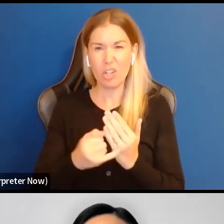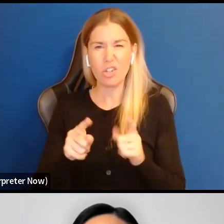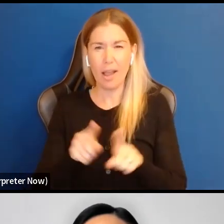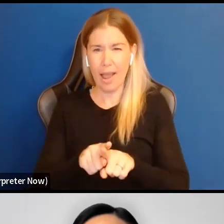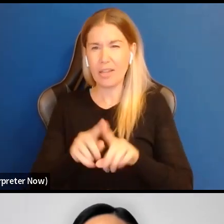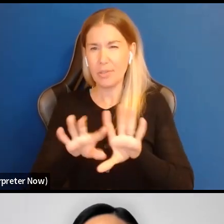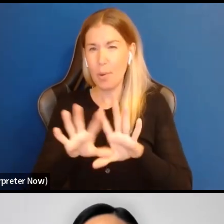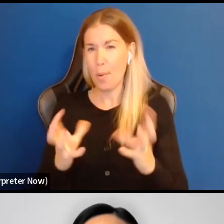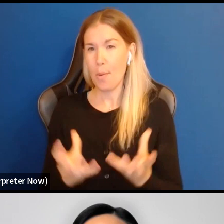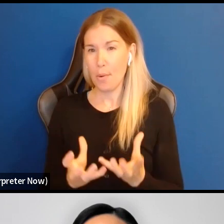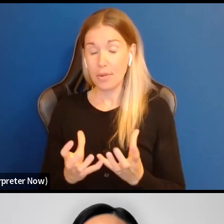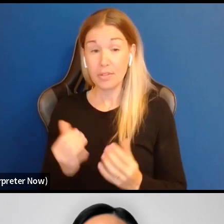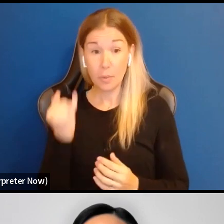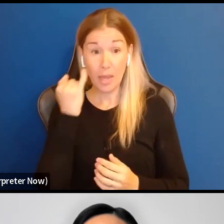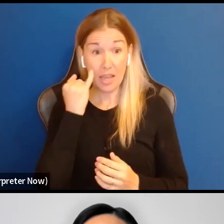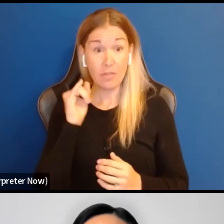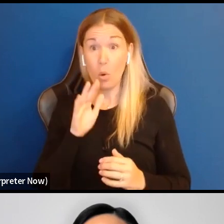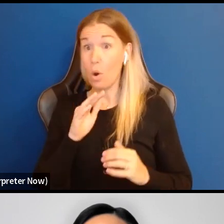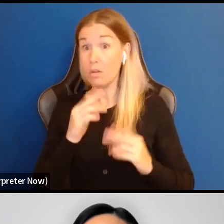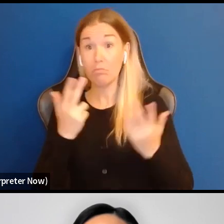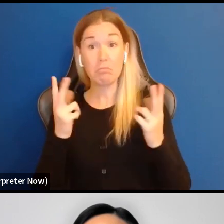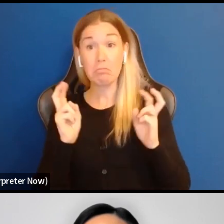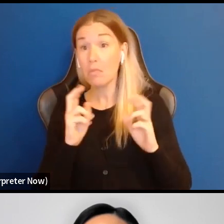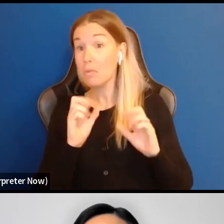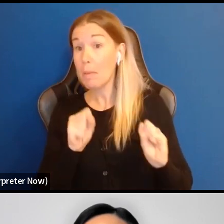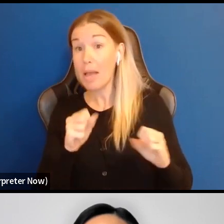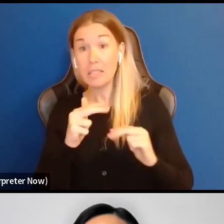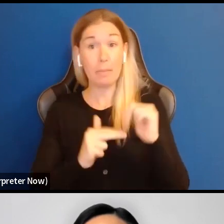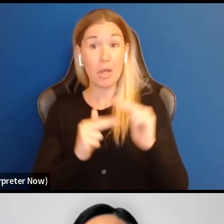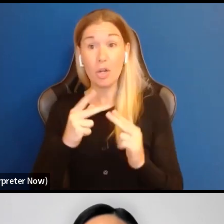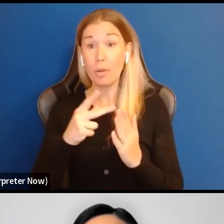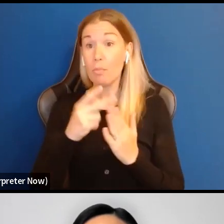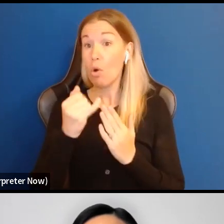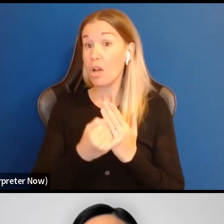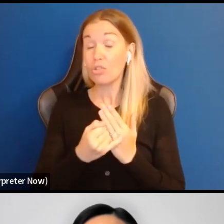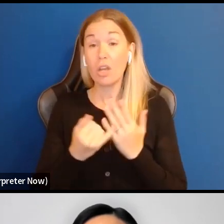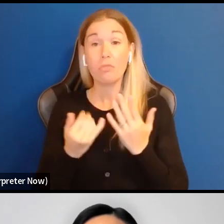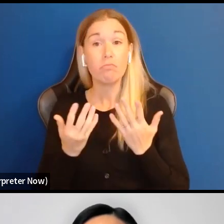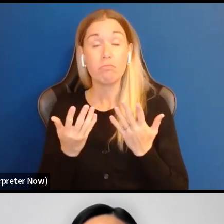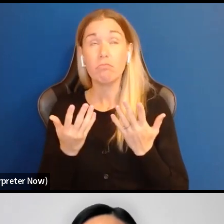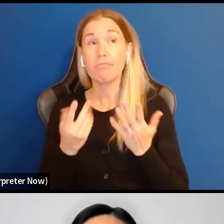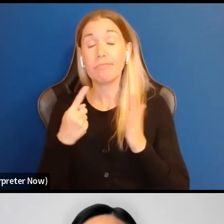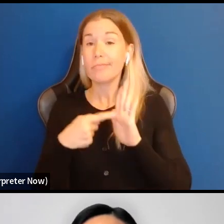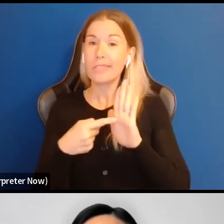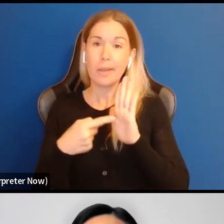Um, so if your capacity building project is you're looking to, uh,